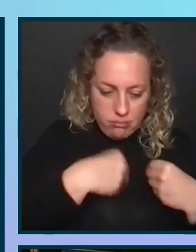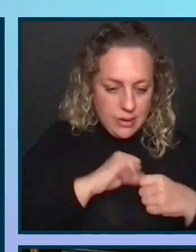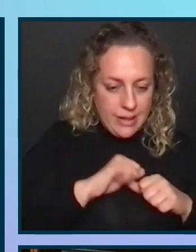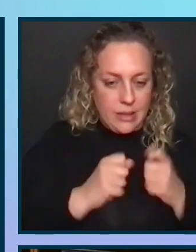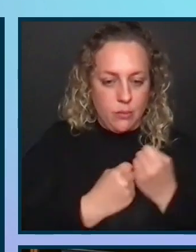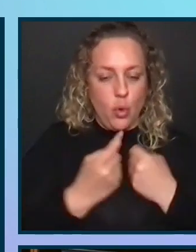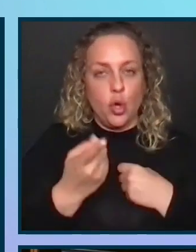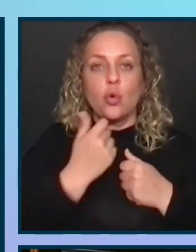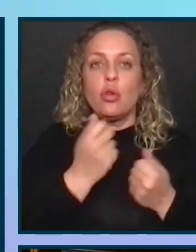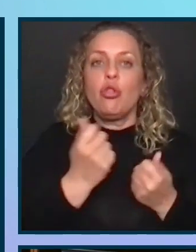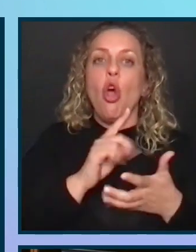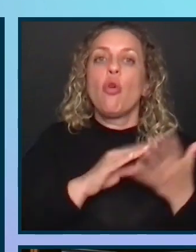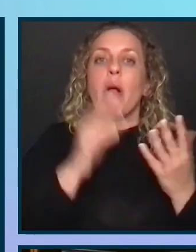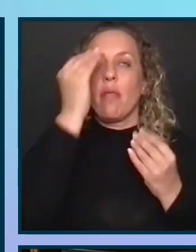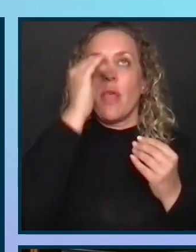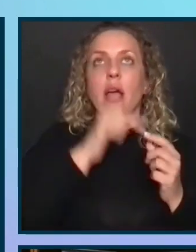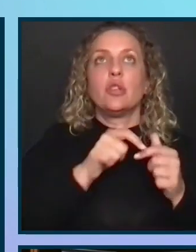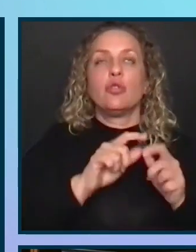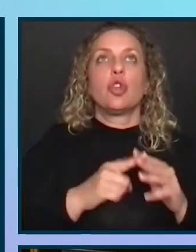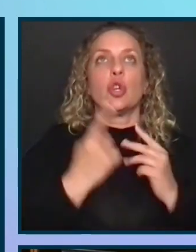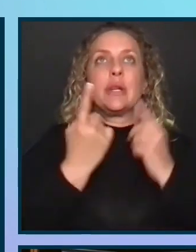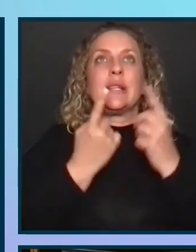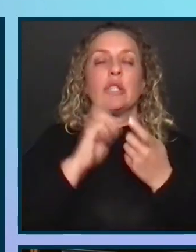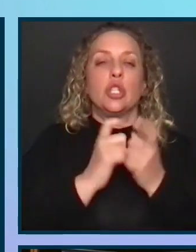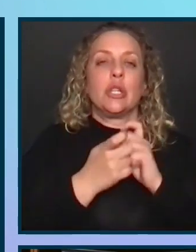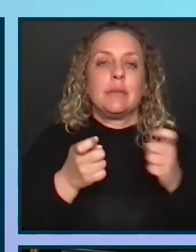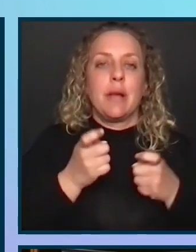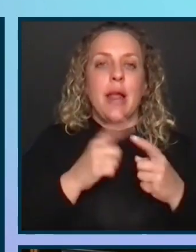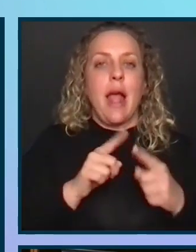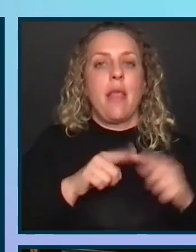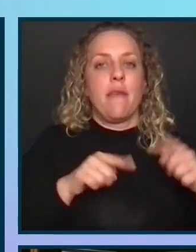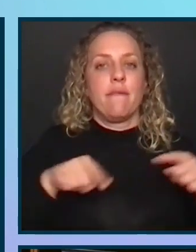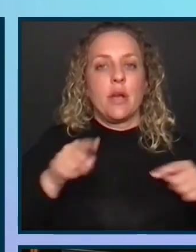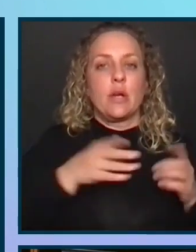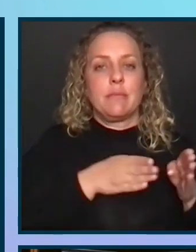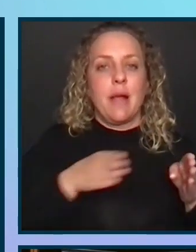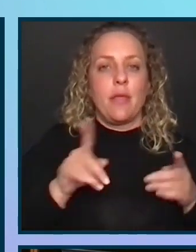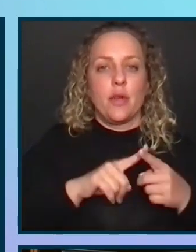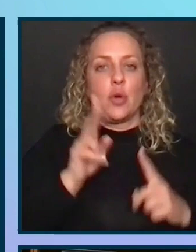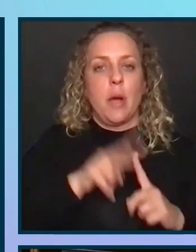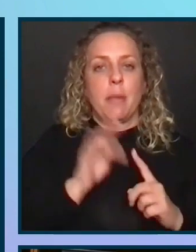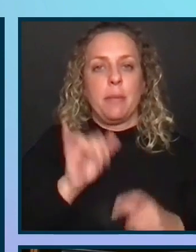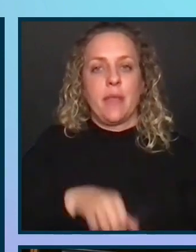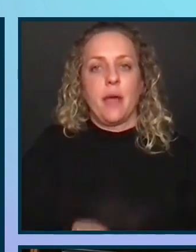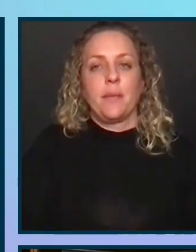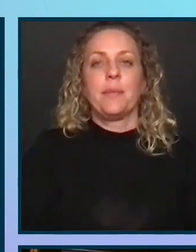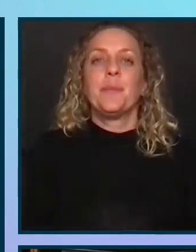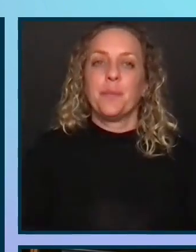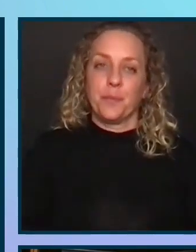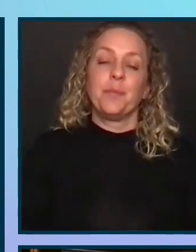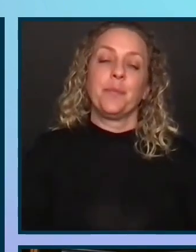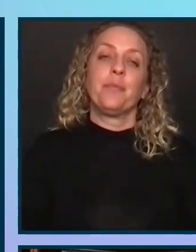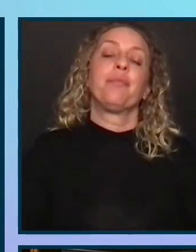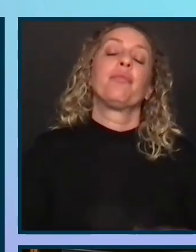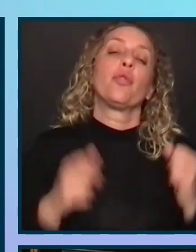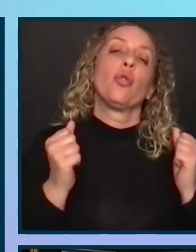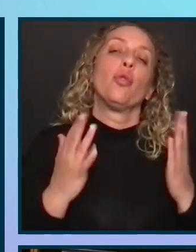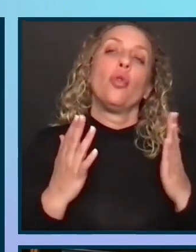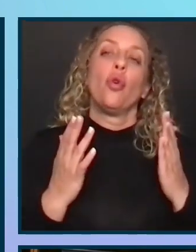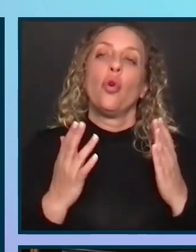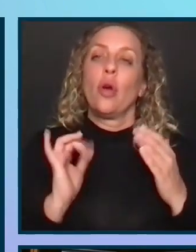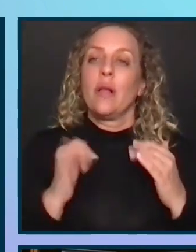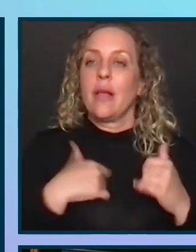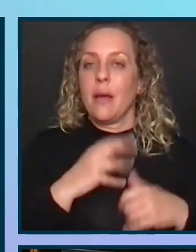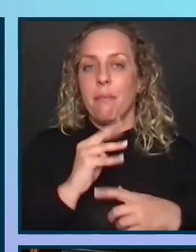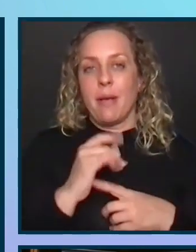These are all great thoughts as you start to consider change management and the various methods to implement them. So, like